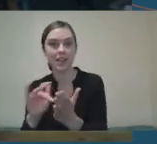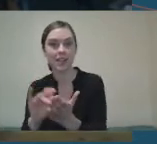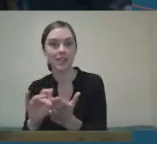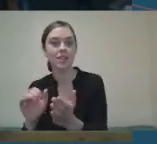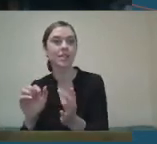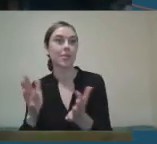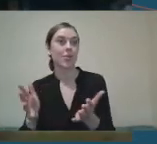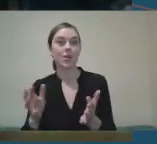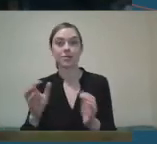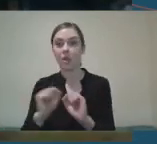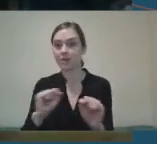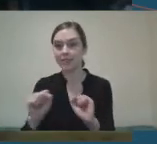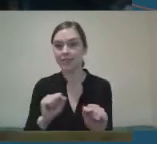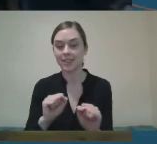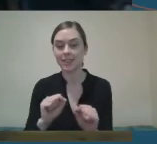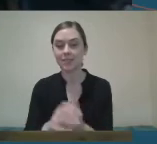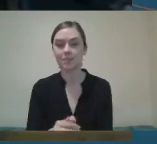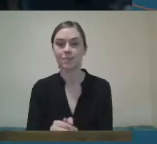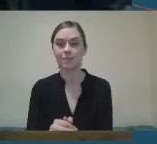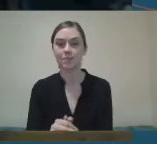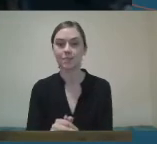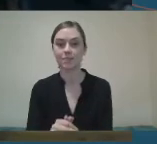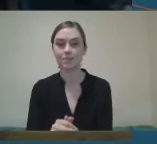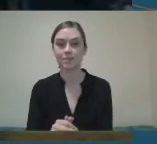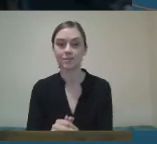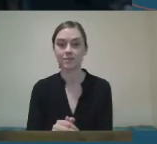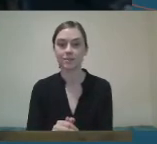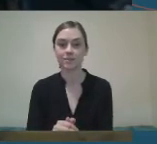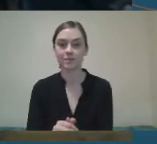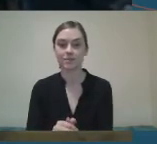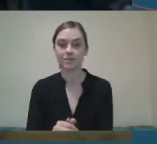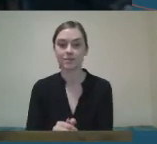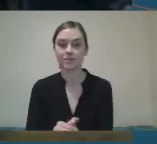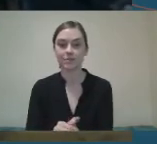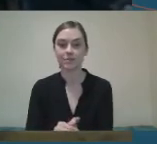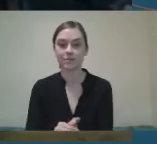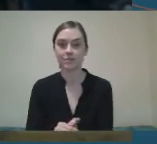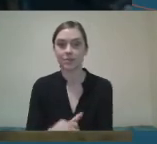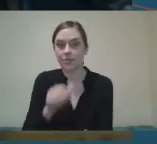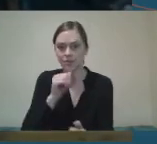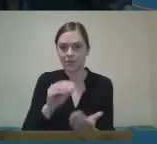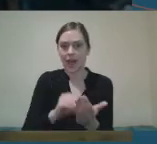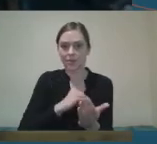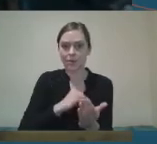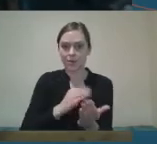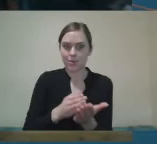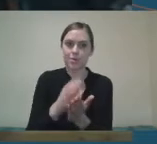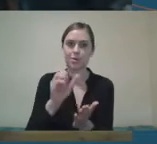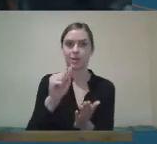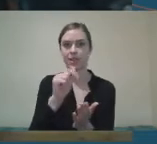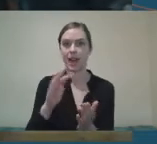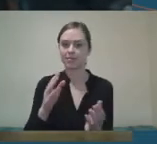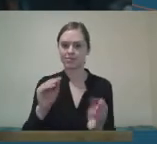We were really having to be mediated through staff for that. So it allowed that much more